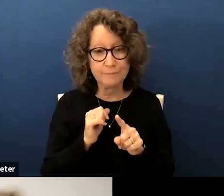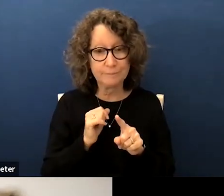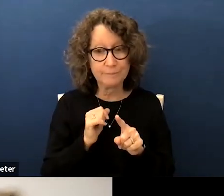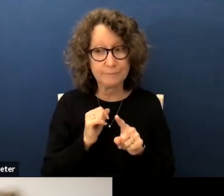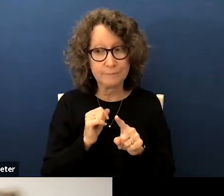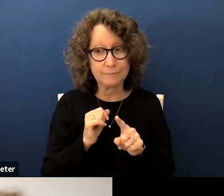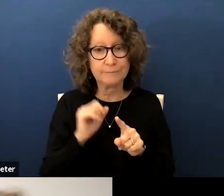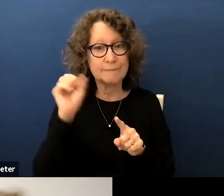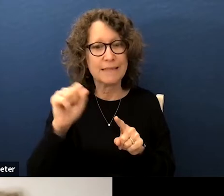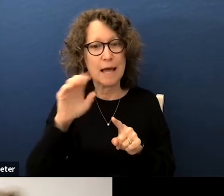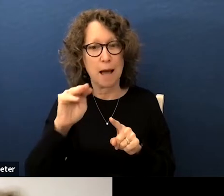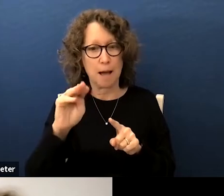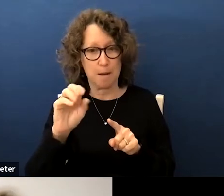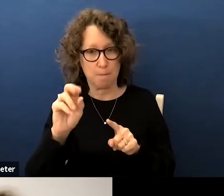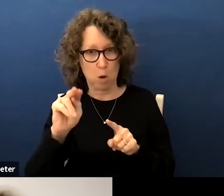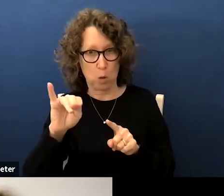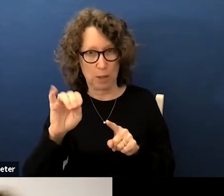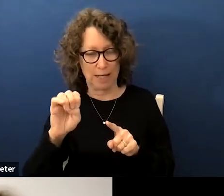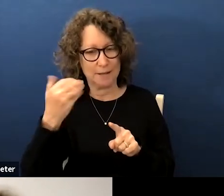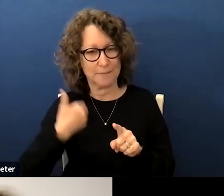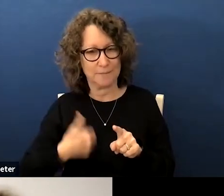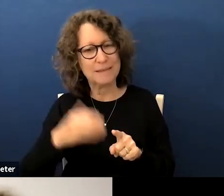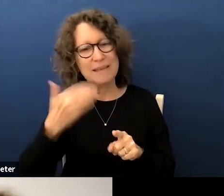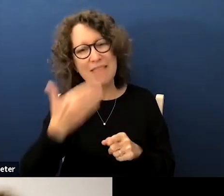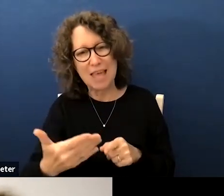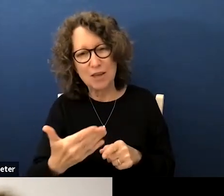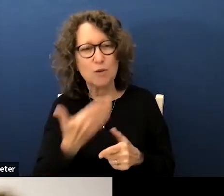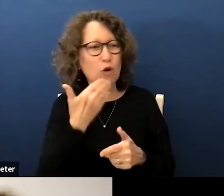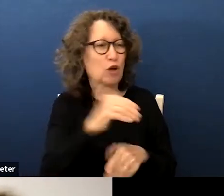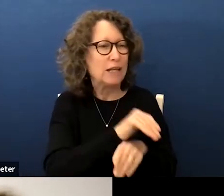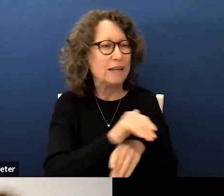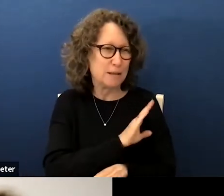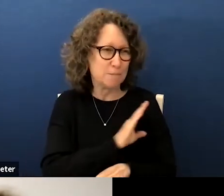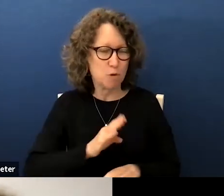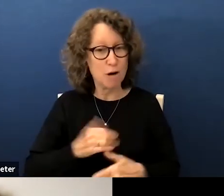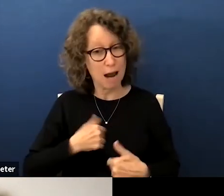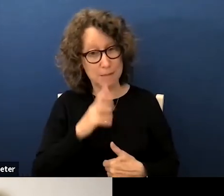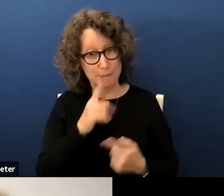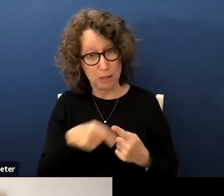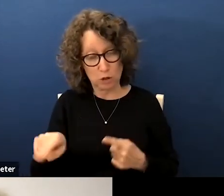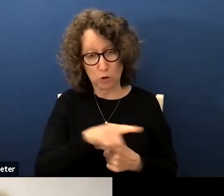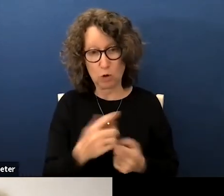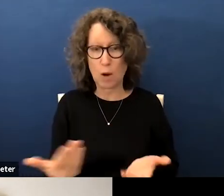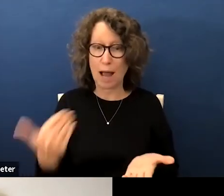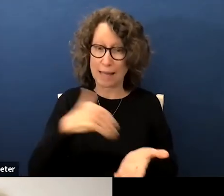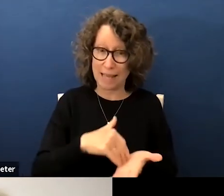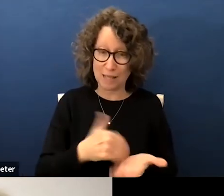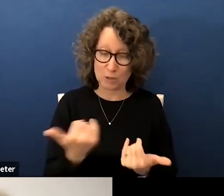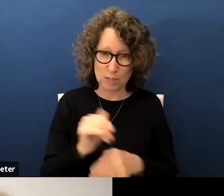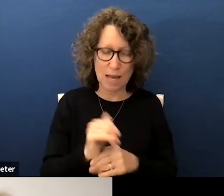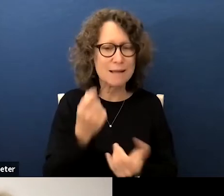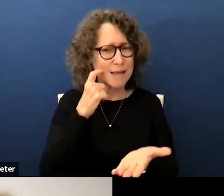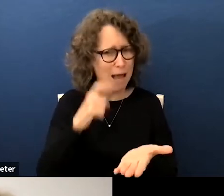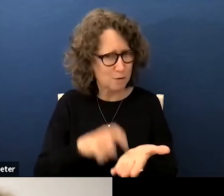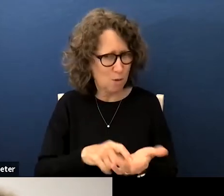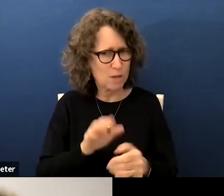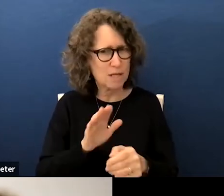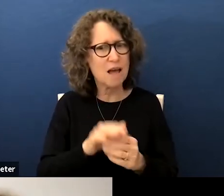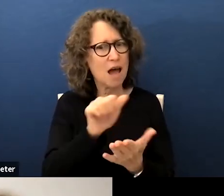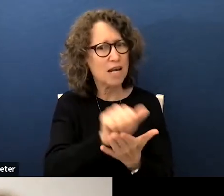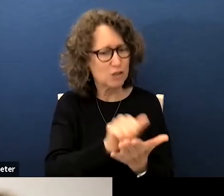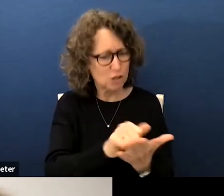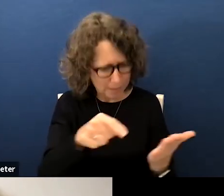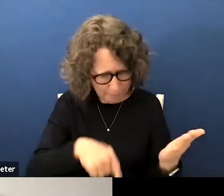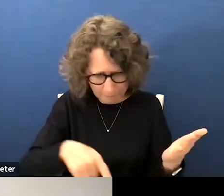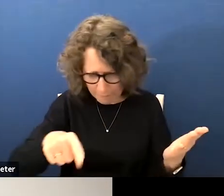yes hi sandra thank you so much and uh good evening board um you know i'm speaking to you tonight again because i'm noticing on the agenda